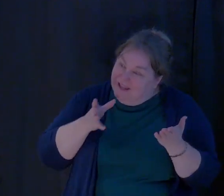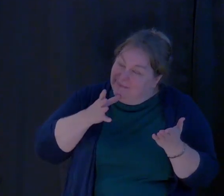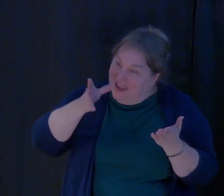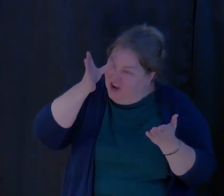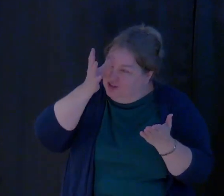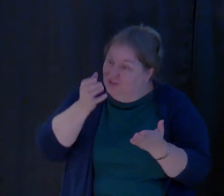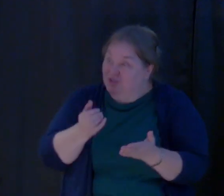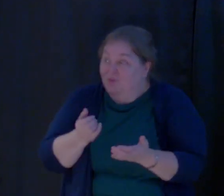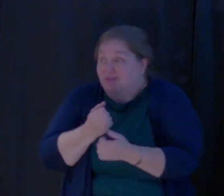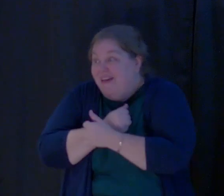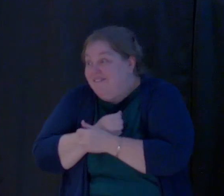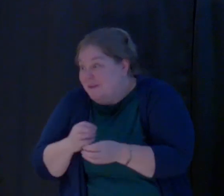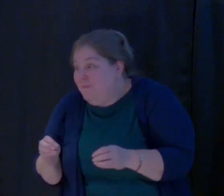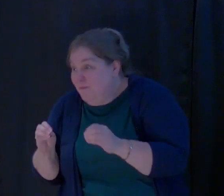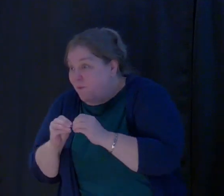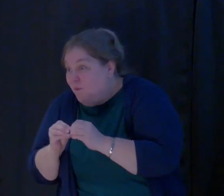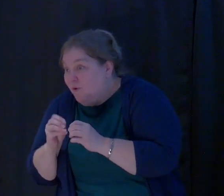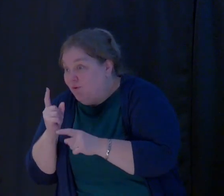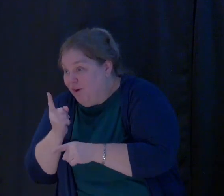love them more.